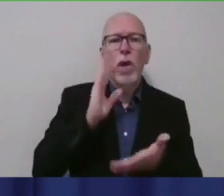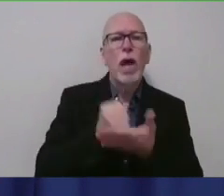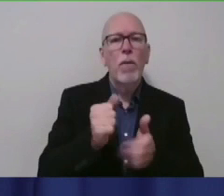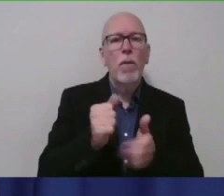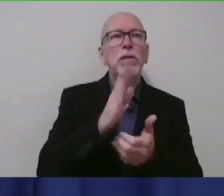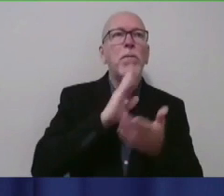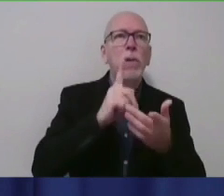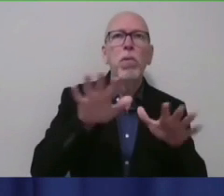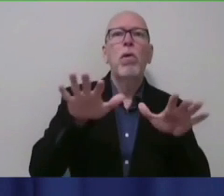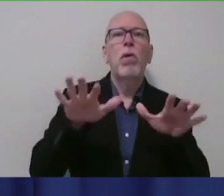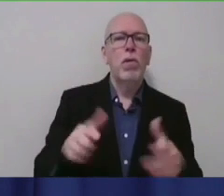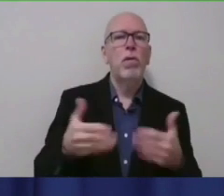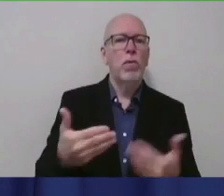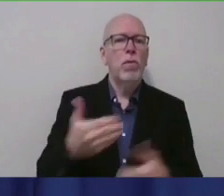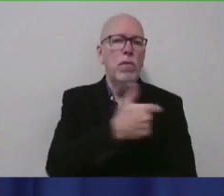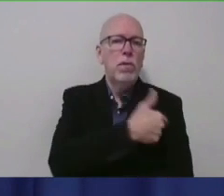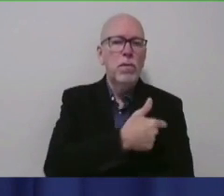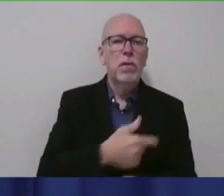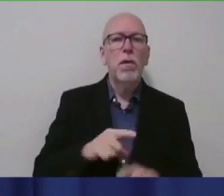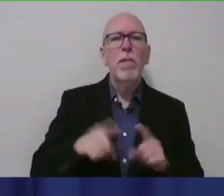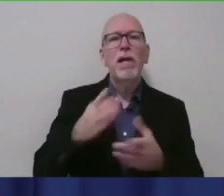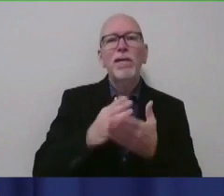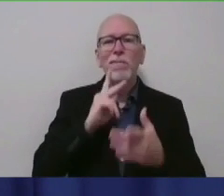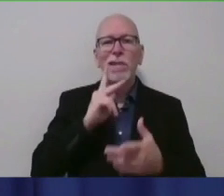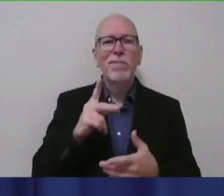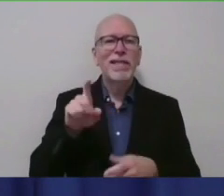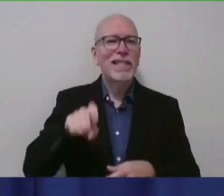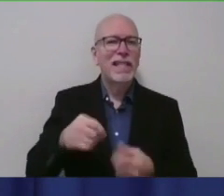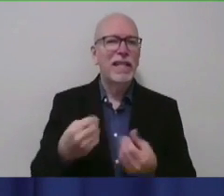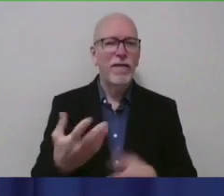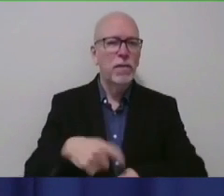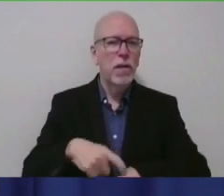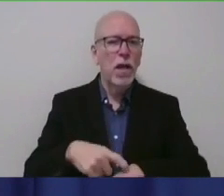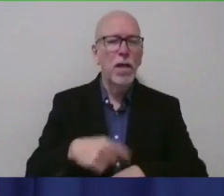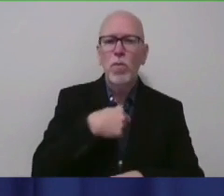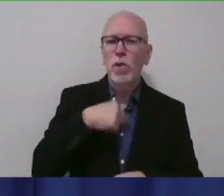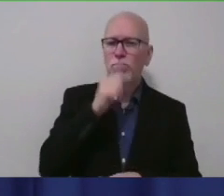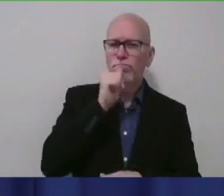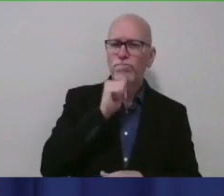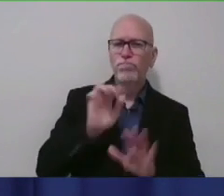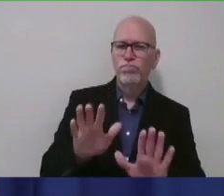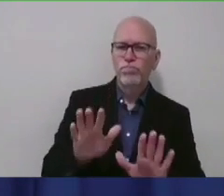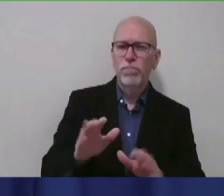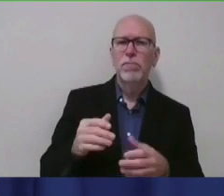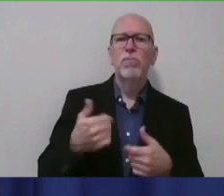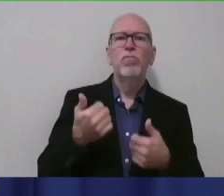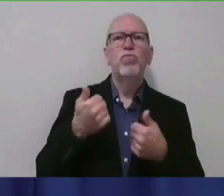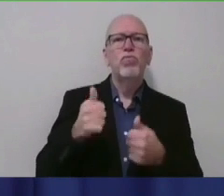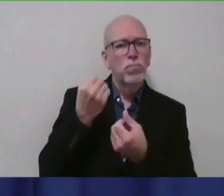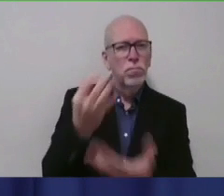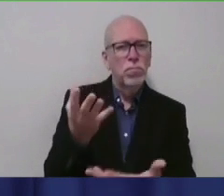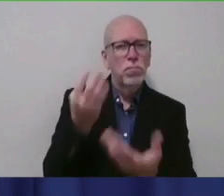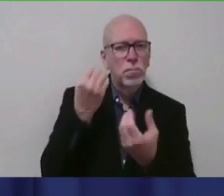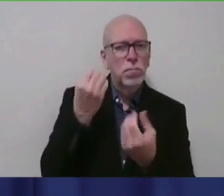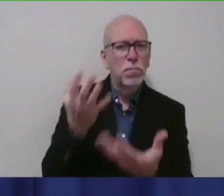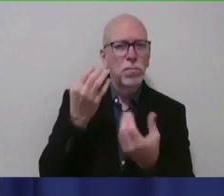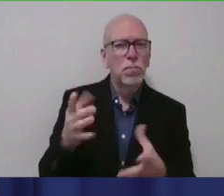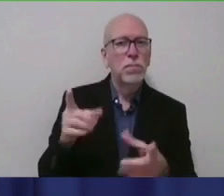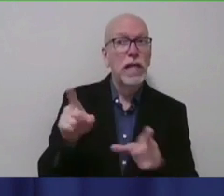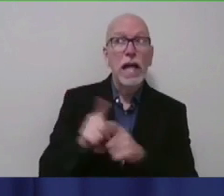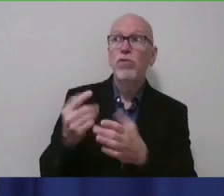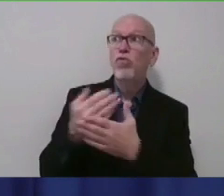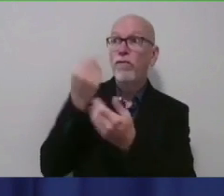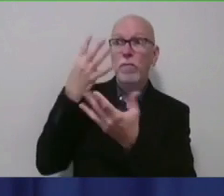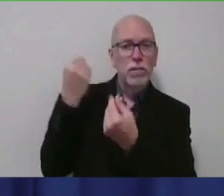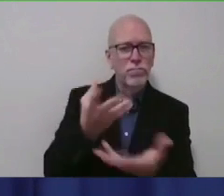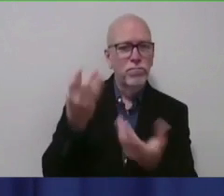with some people, it's just a matter of time. And so we're trying to be patient and continuing to give information and data as it comes out to